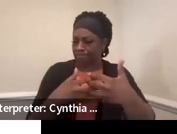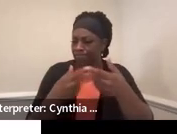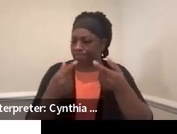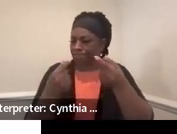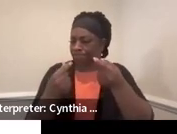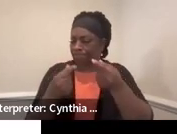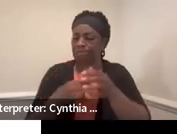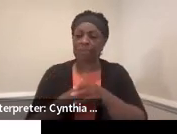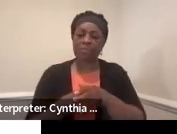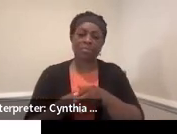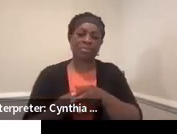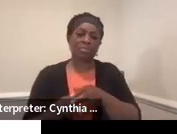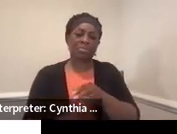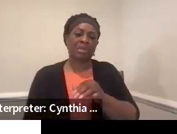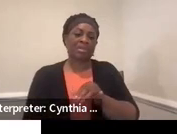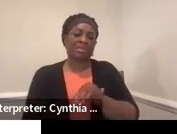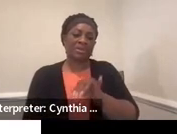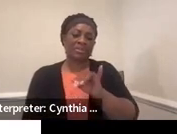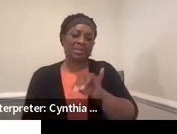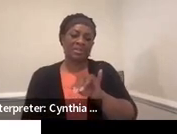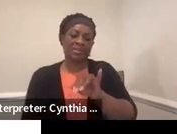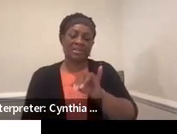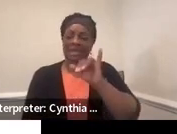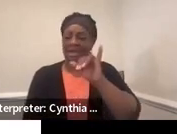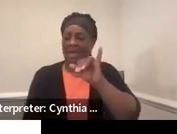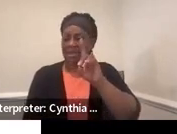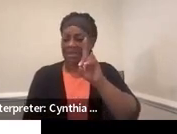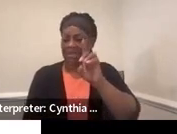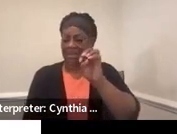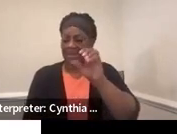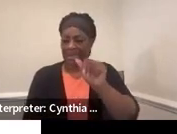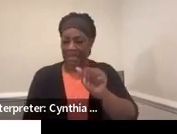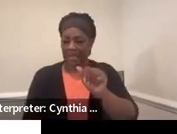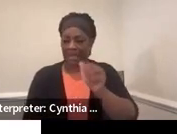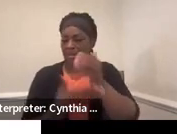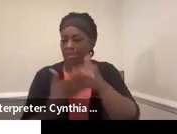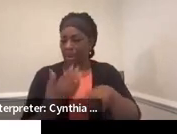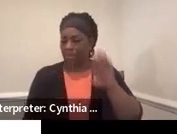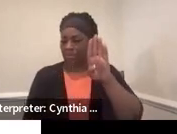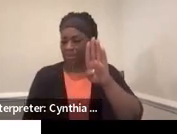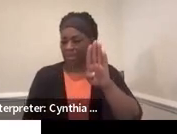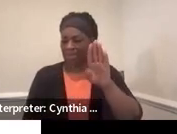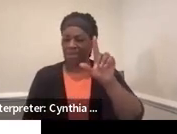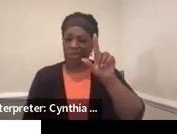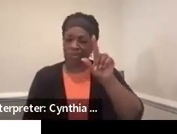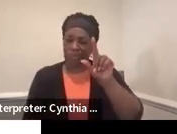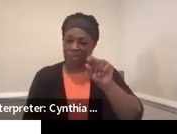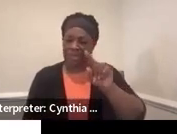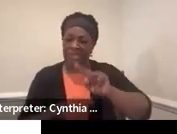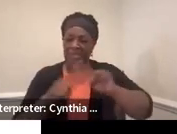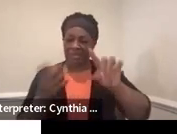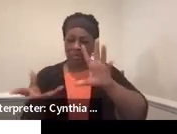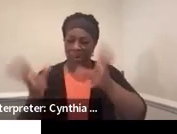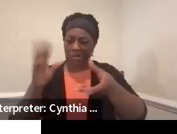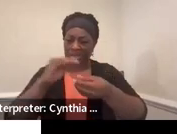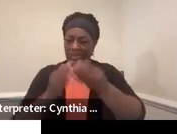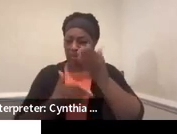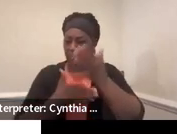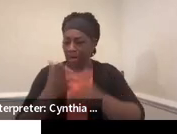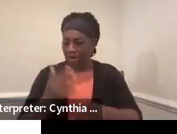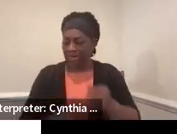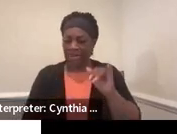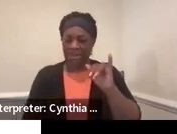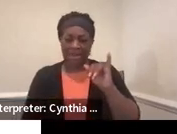So this is the IDEA Part B indicator. There are actually 20 different pieces of the whole thing. So you know that